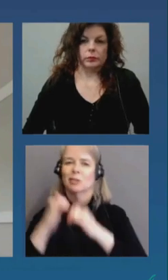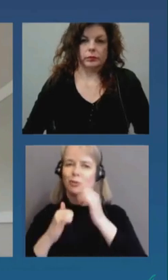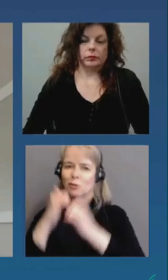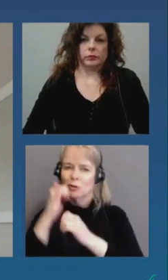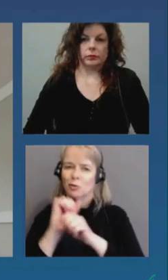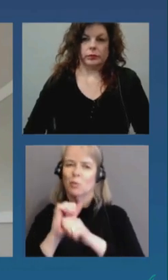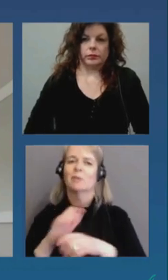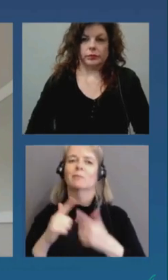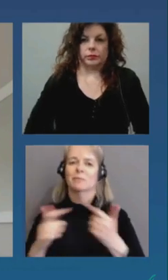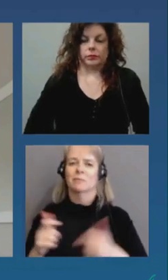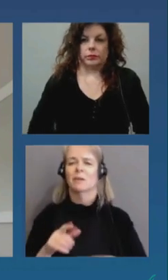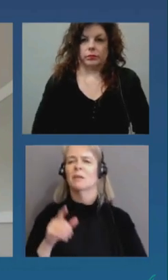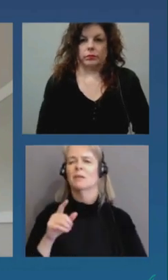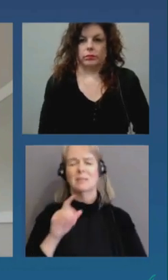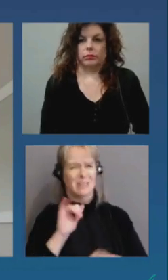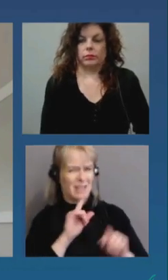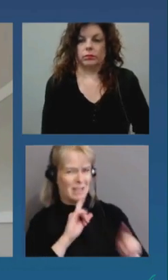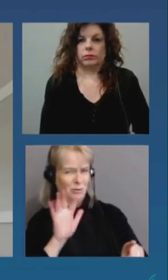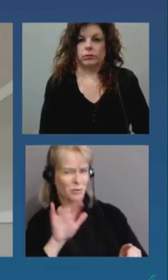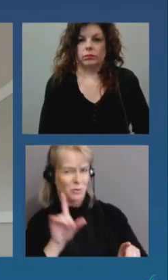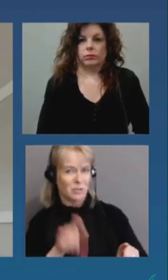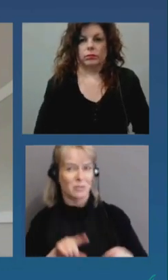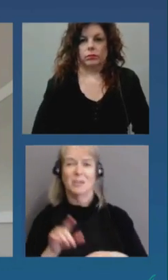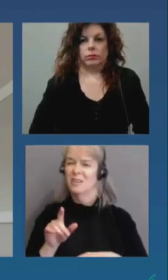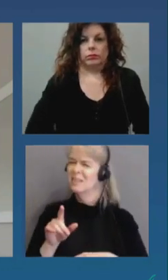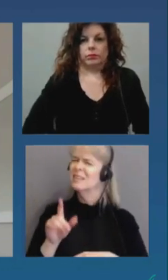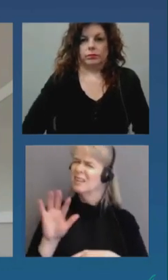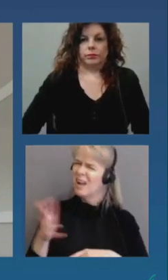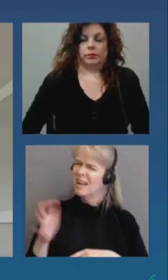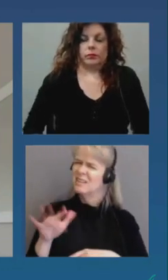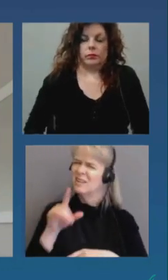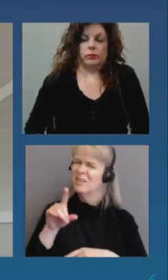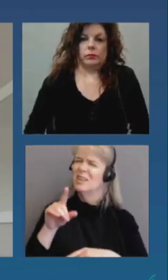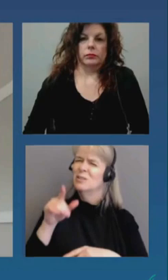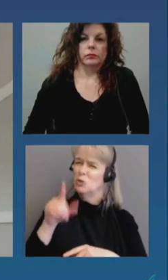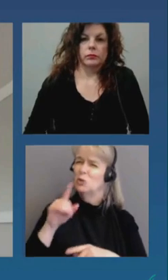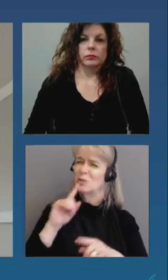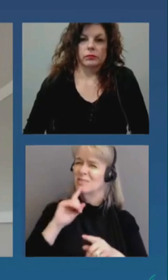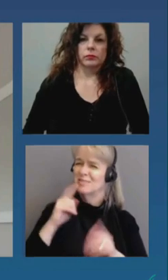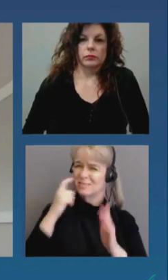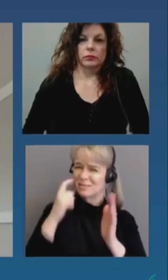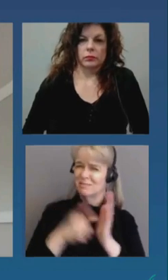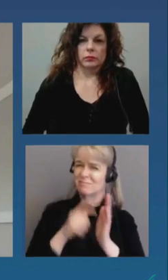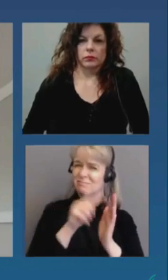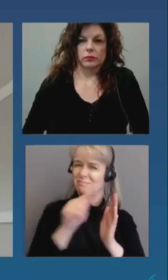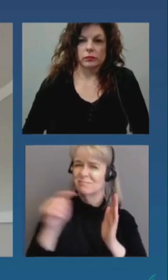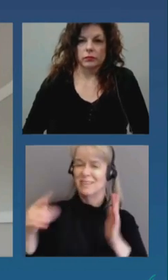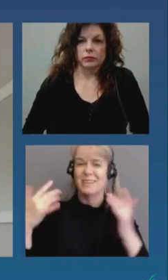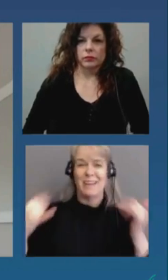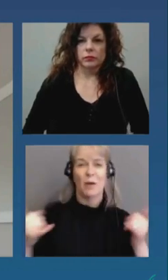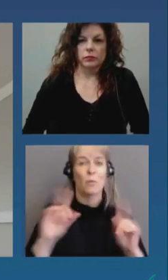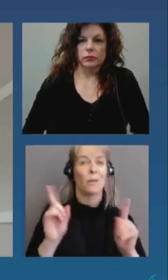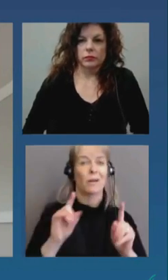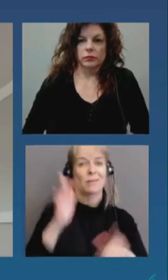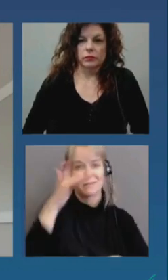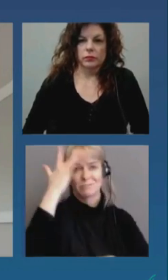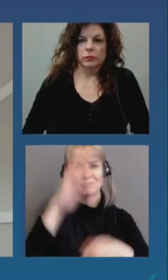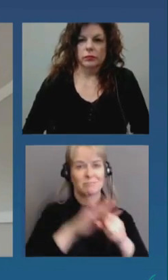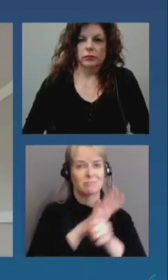generalized it's not one outbreak that's causing multiple cases you're seeing more across the board cases arising